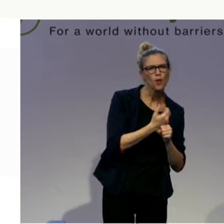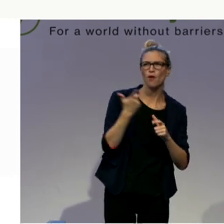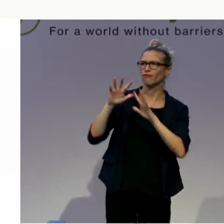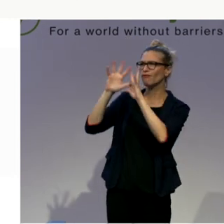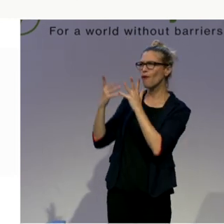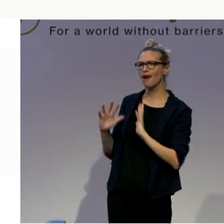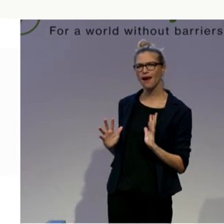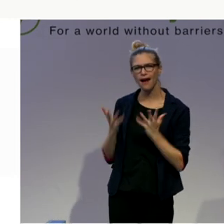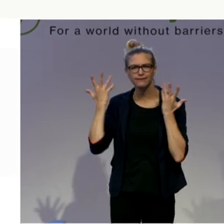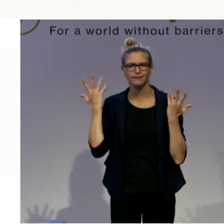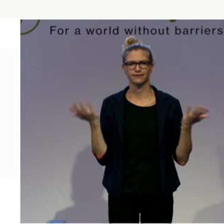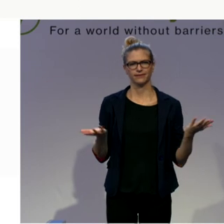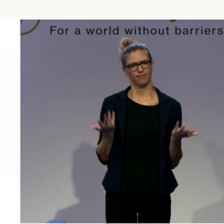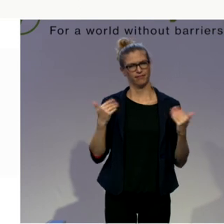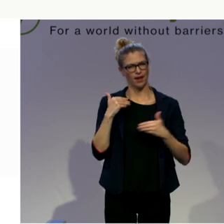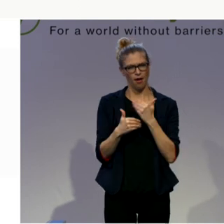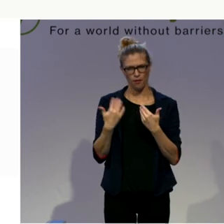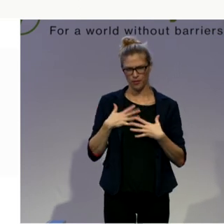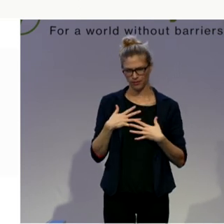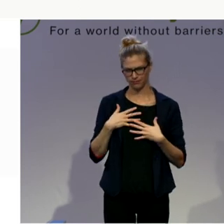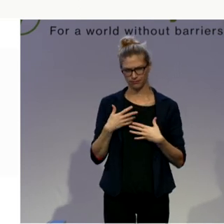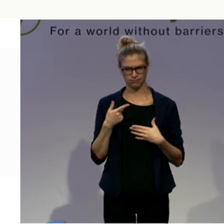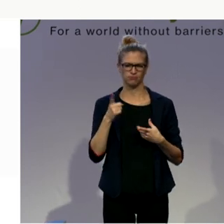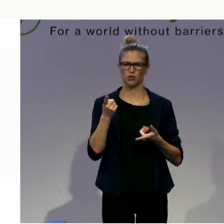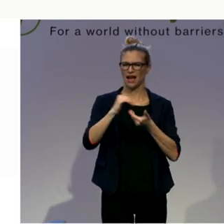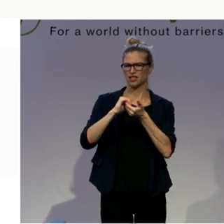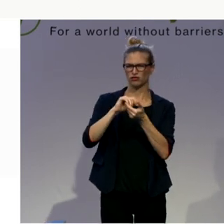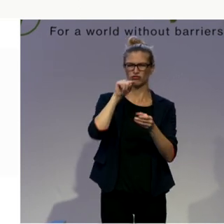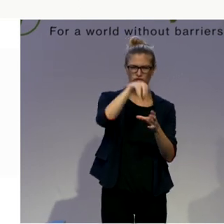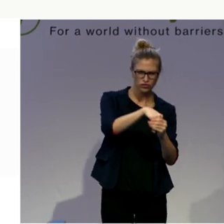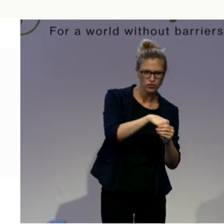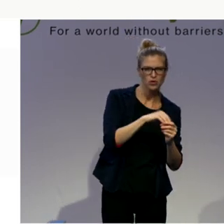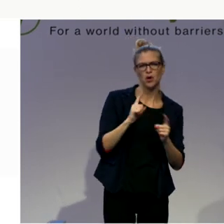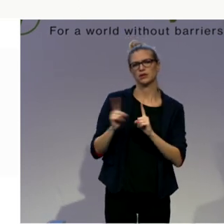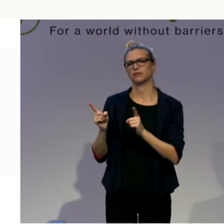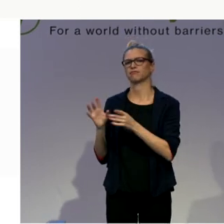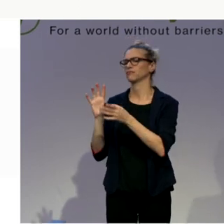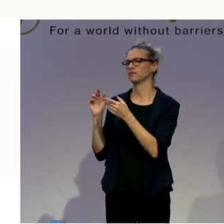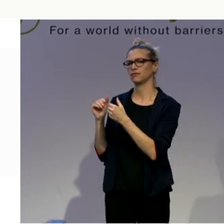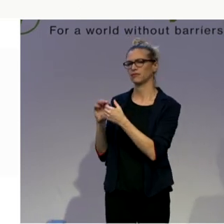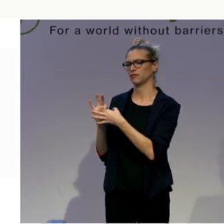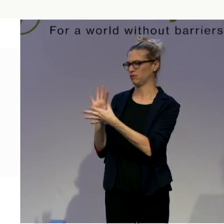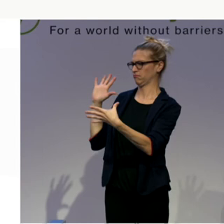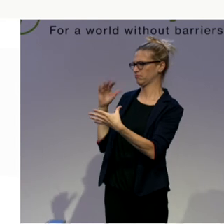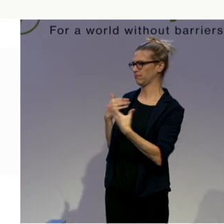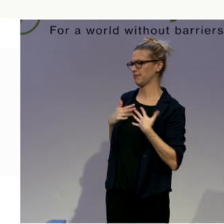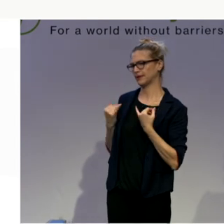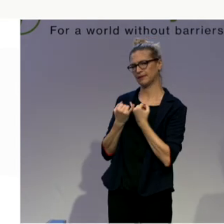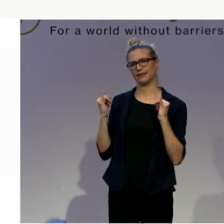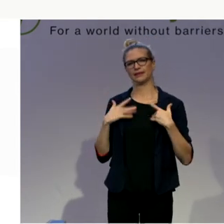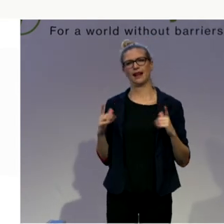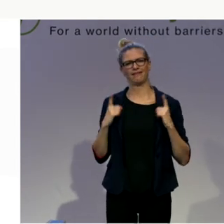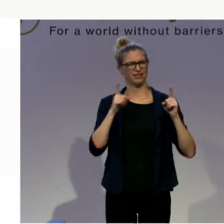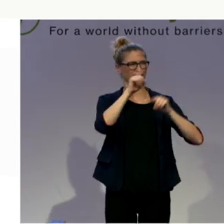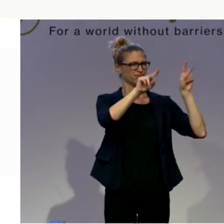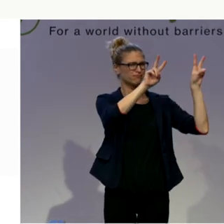the one side, and to be independent, to live independently on the other side. So, we would love